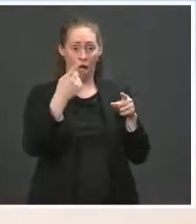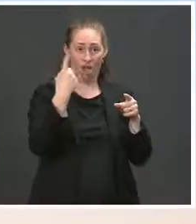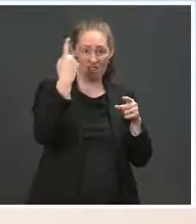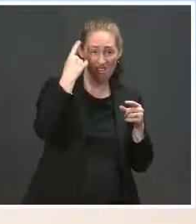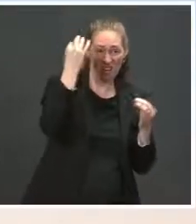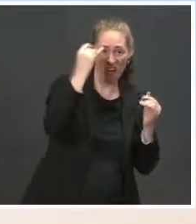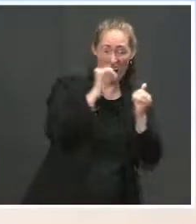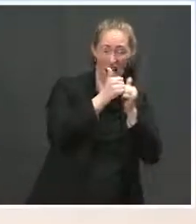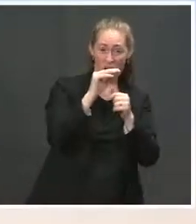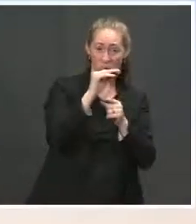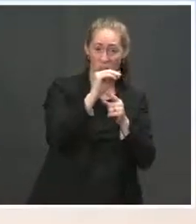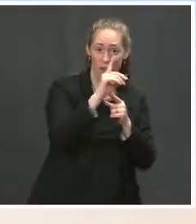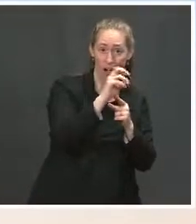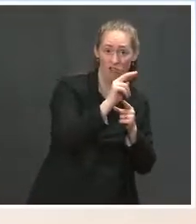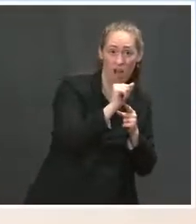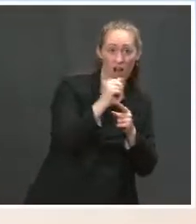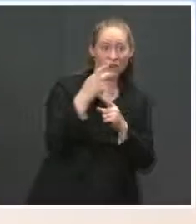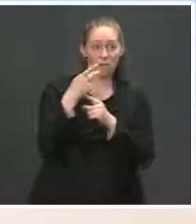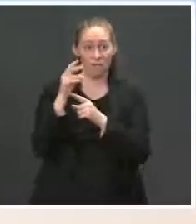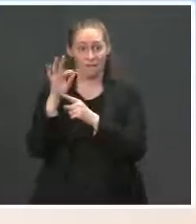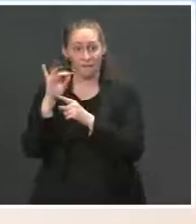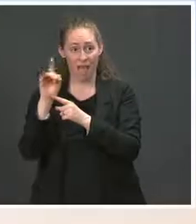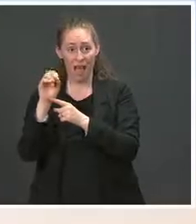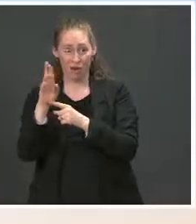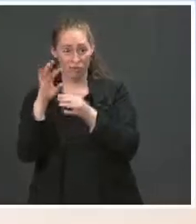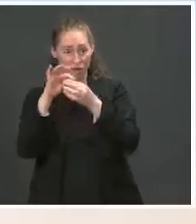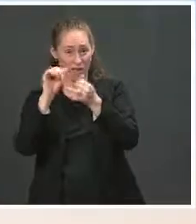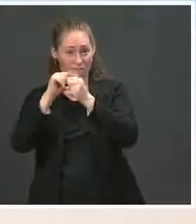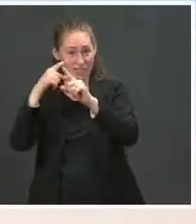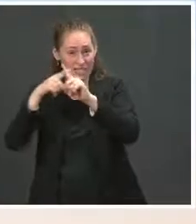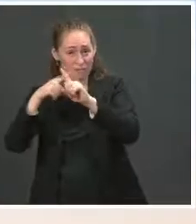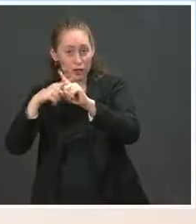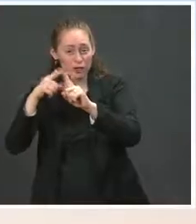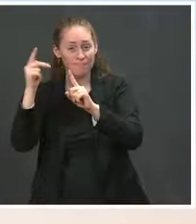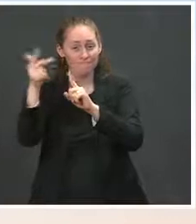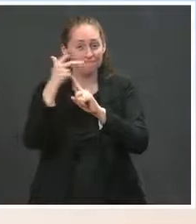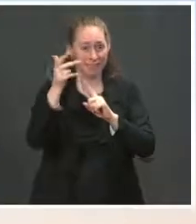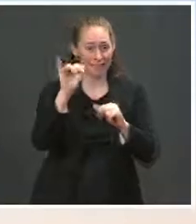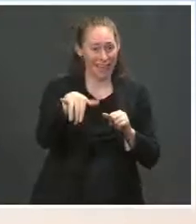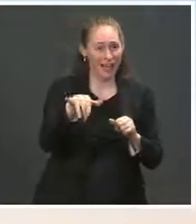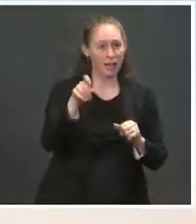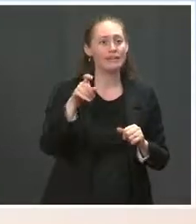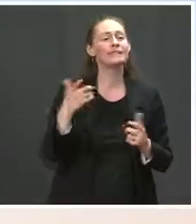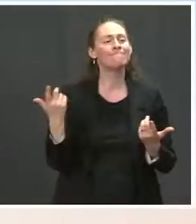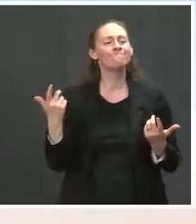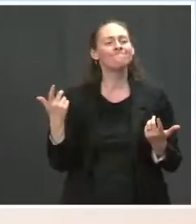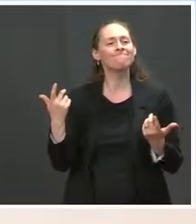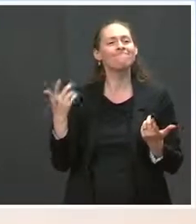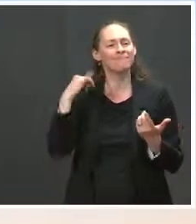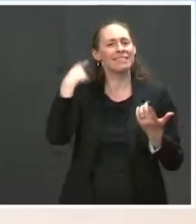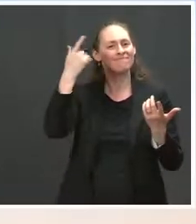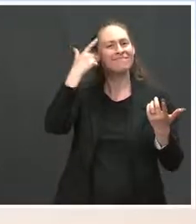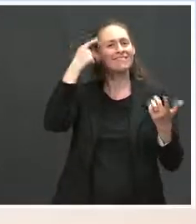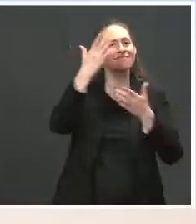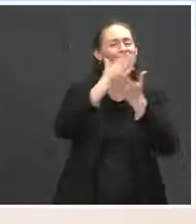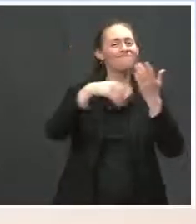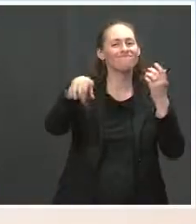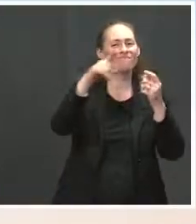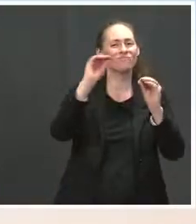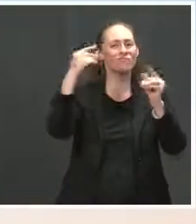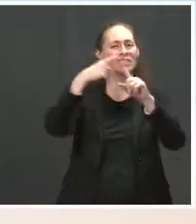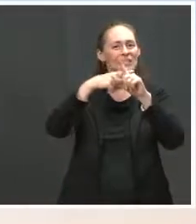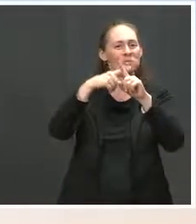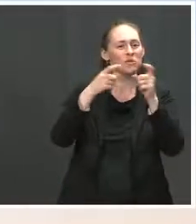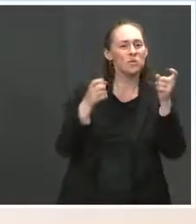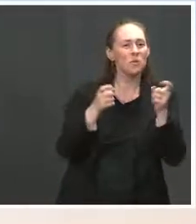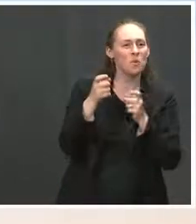units, the temperature. mobile clinics weren't really set up to be doing Moderna shots. I'll have to check with our COVID team on how